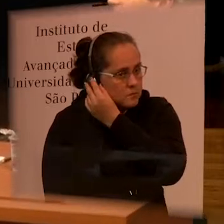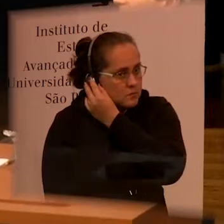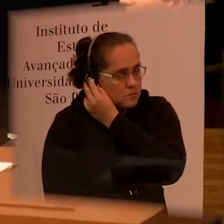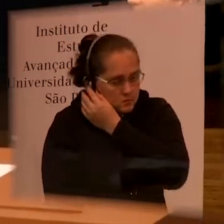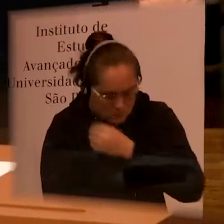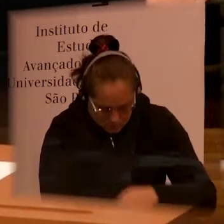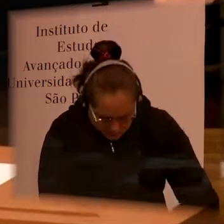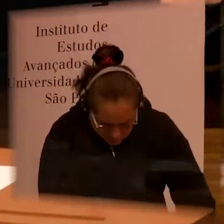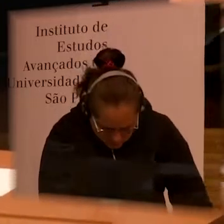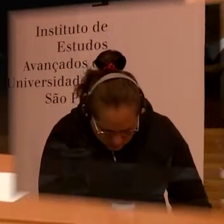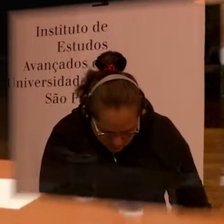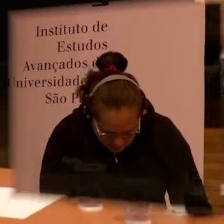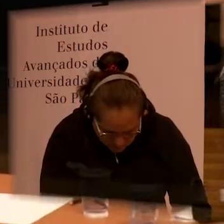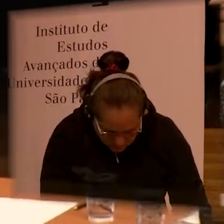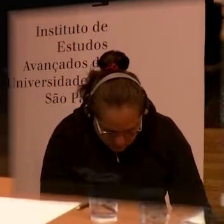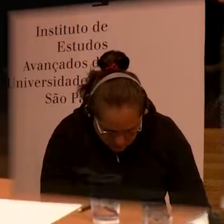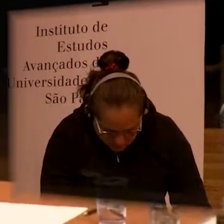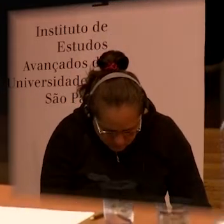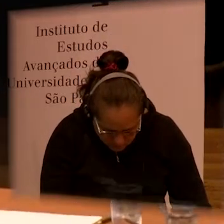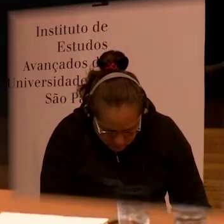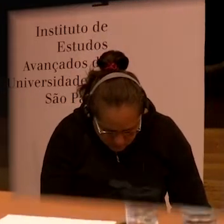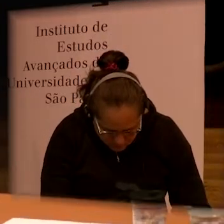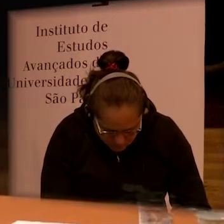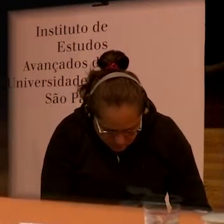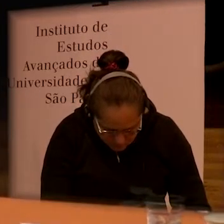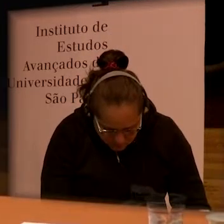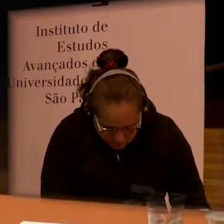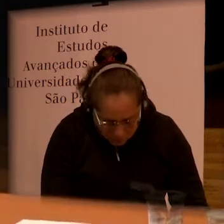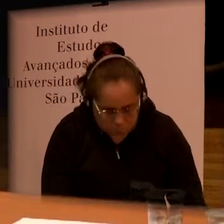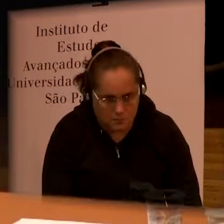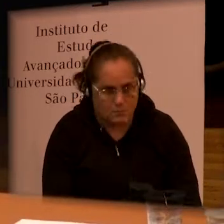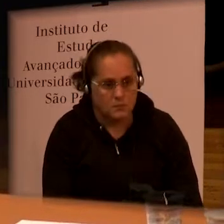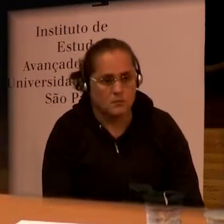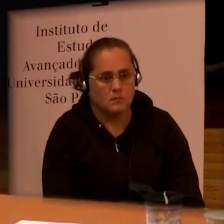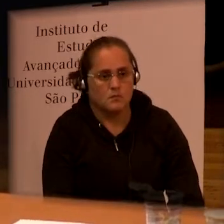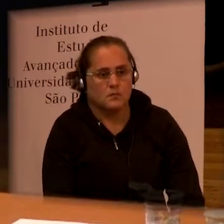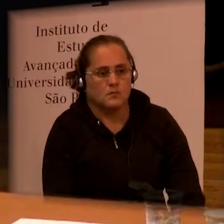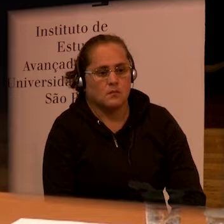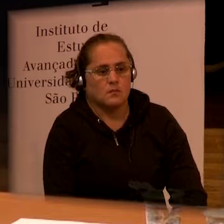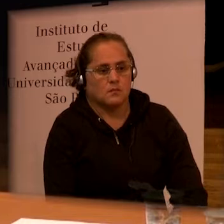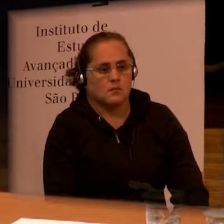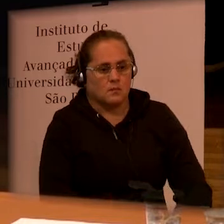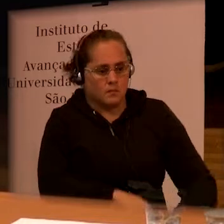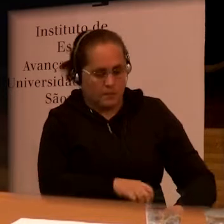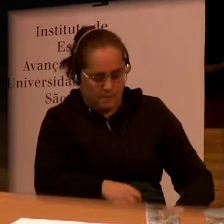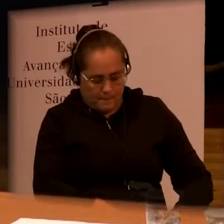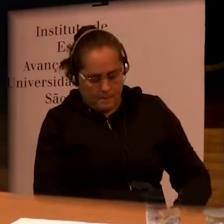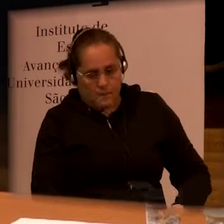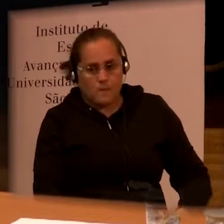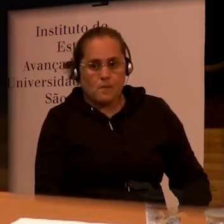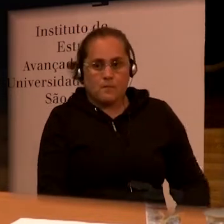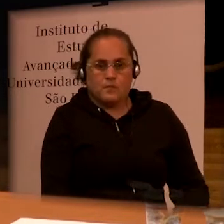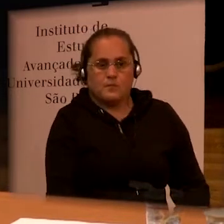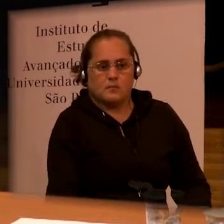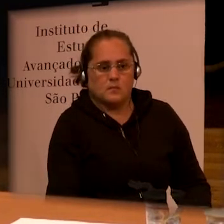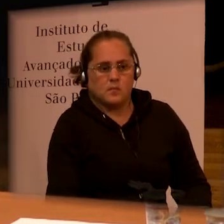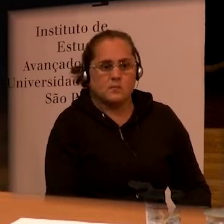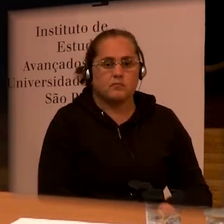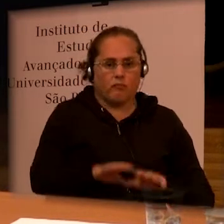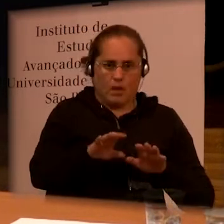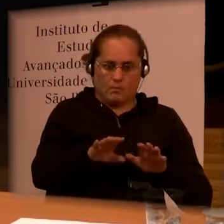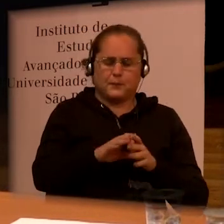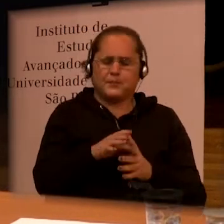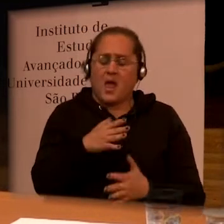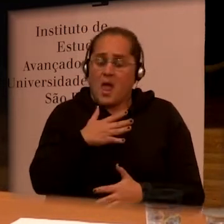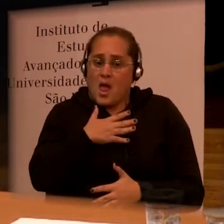So I'm going to say something and I'm not just saying it because I'm here in Brazil but I think Brazil has been